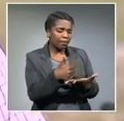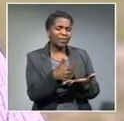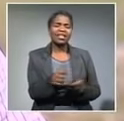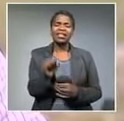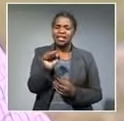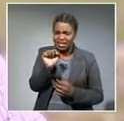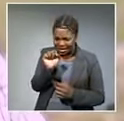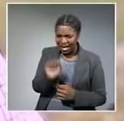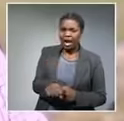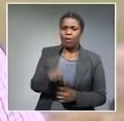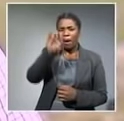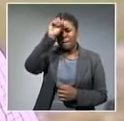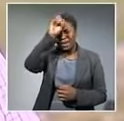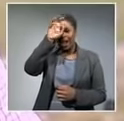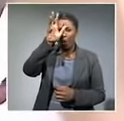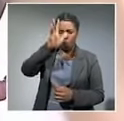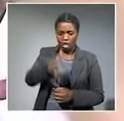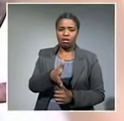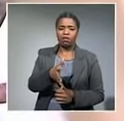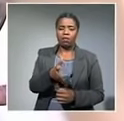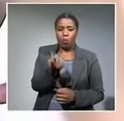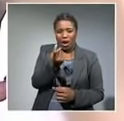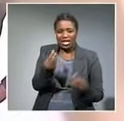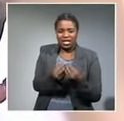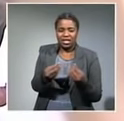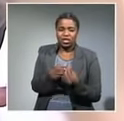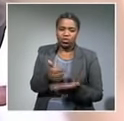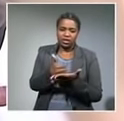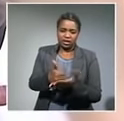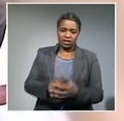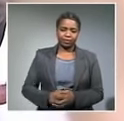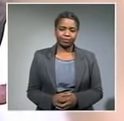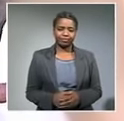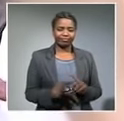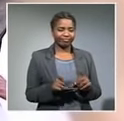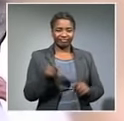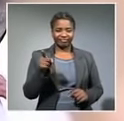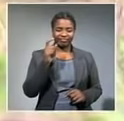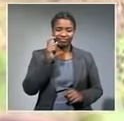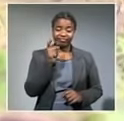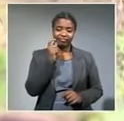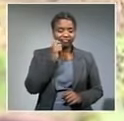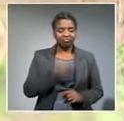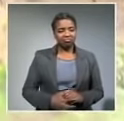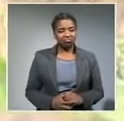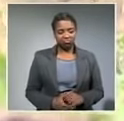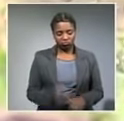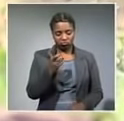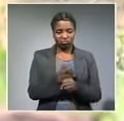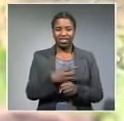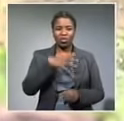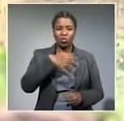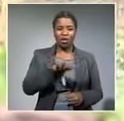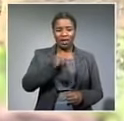Mining, it will be a catalyst. But Mabudedana is in the other camp. He doesn't want